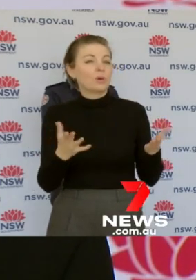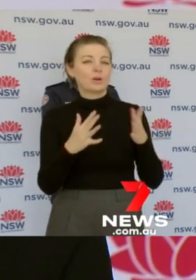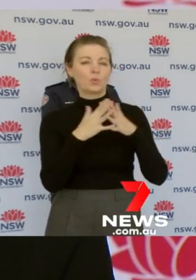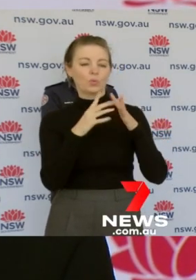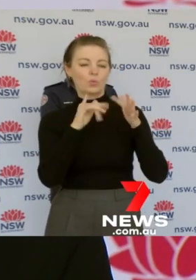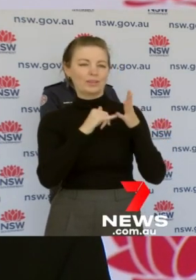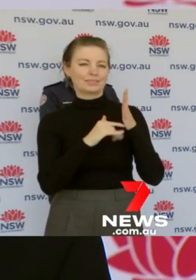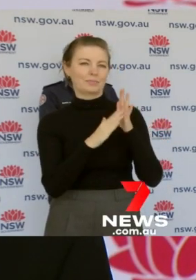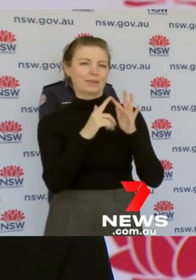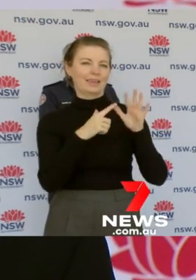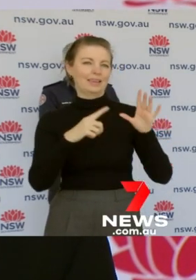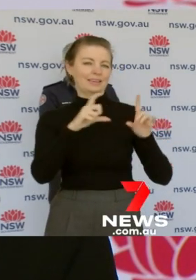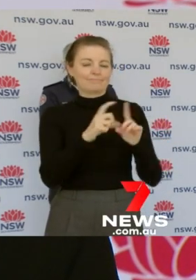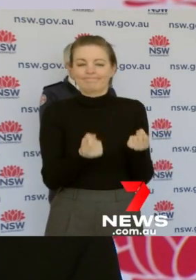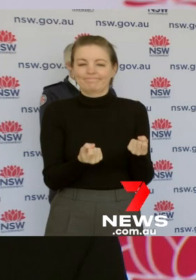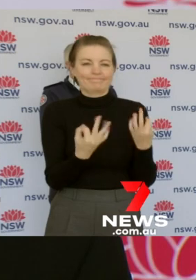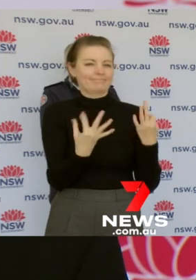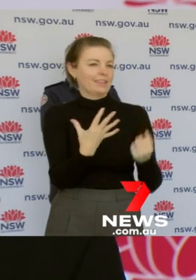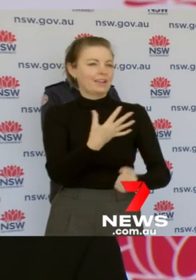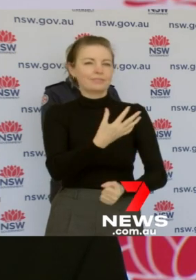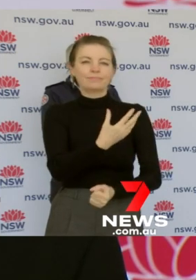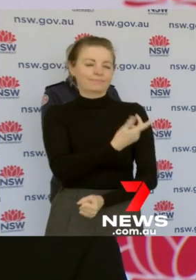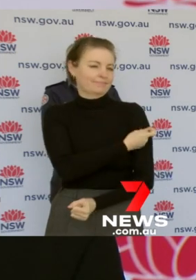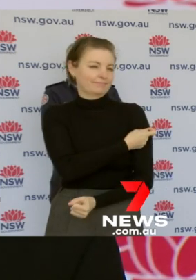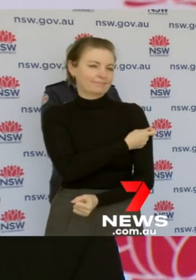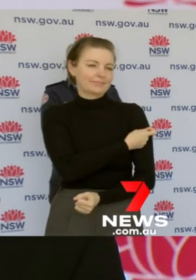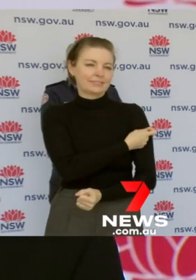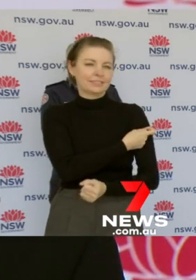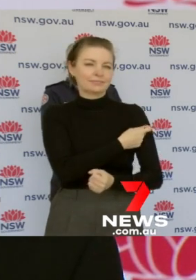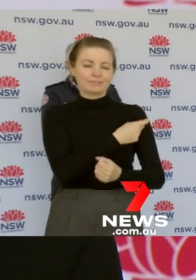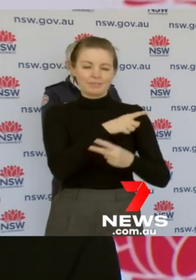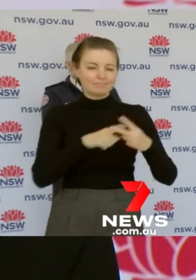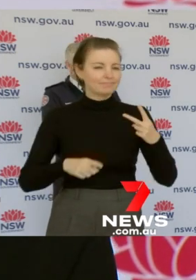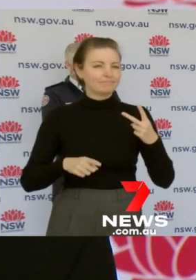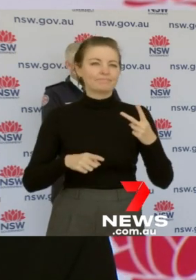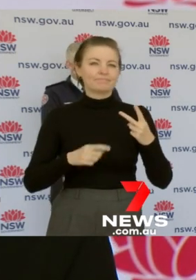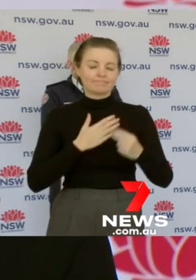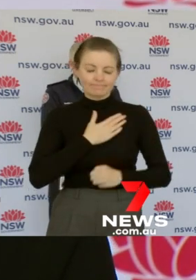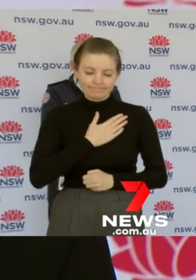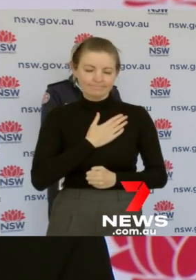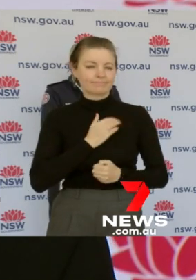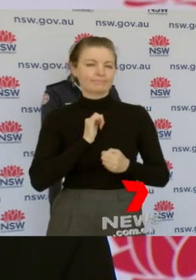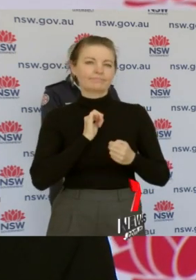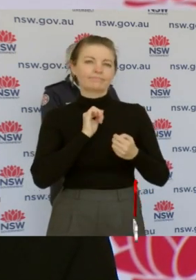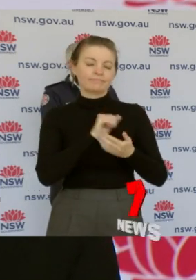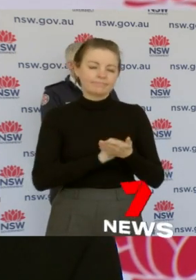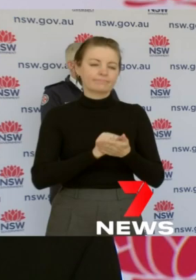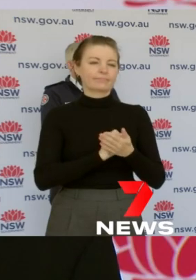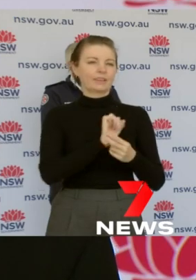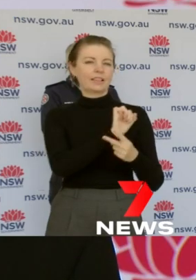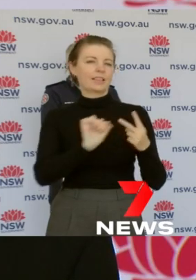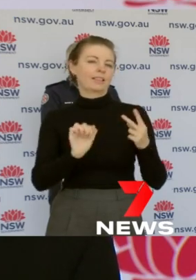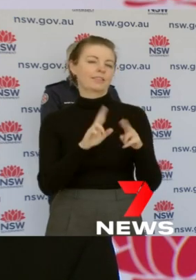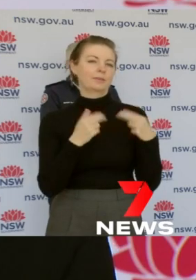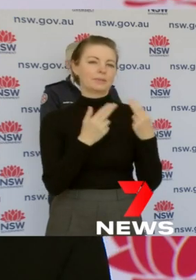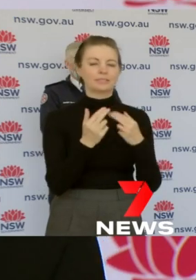not vaccinated and we extend our deepest sympathy to the family and friends of these two people. There have now been 83